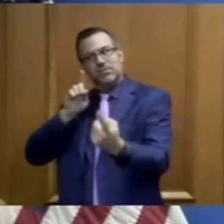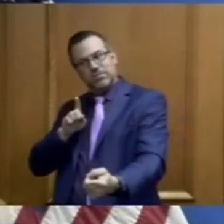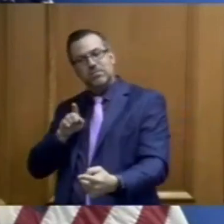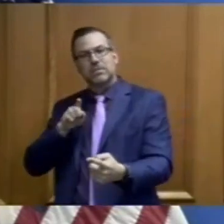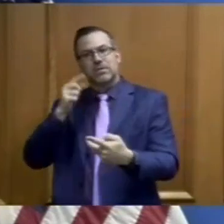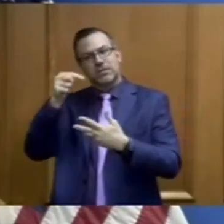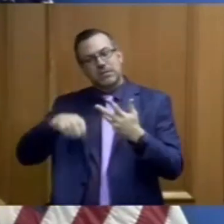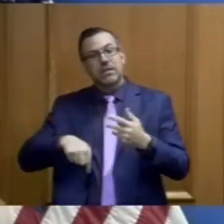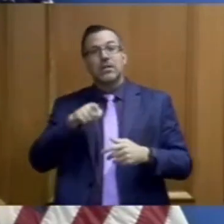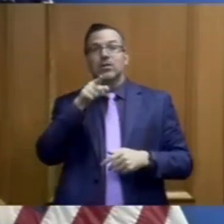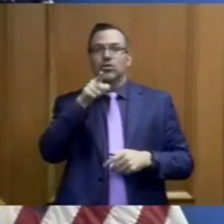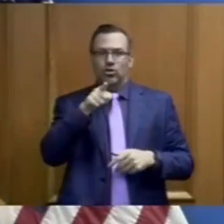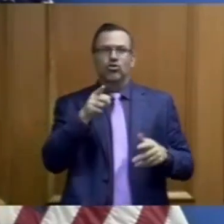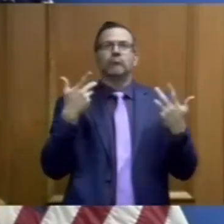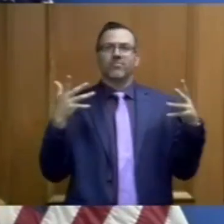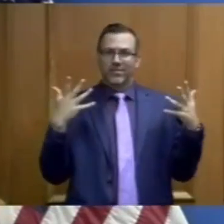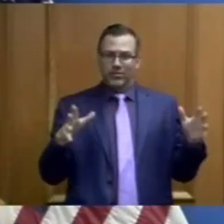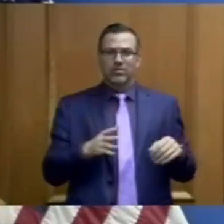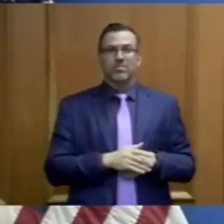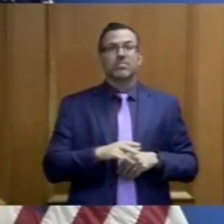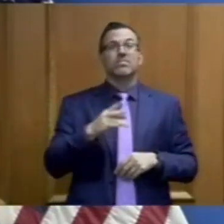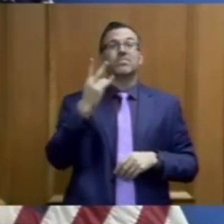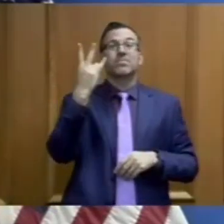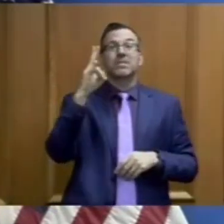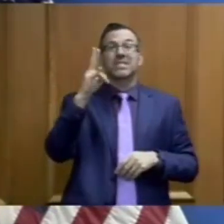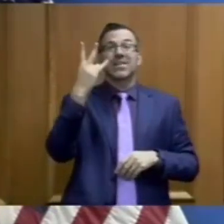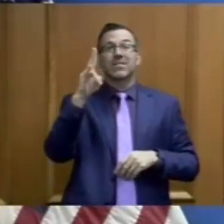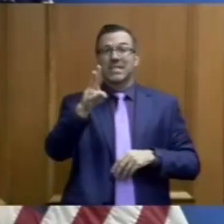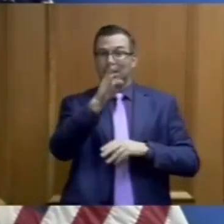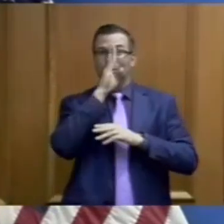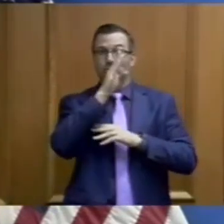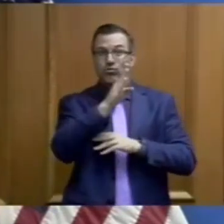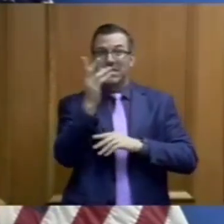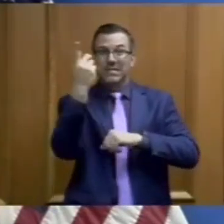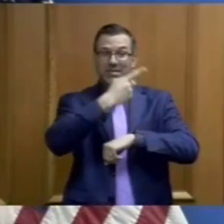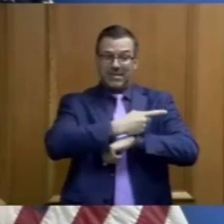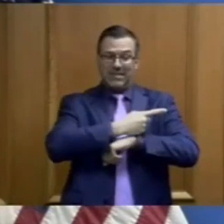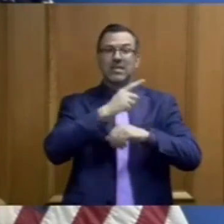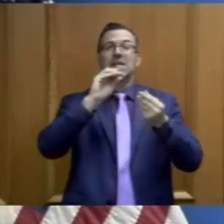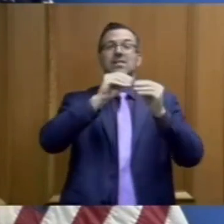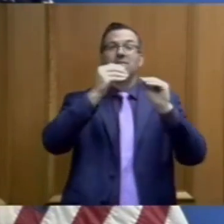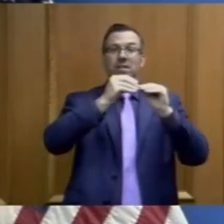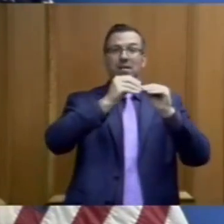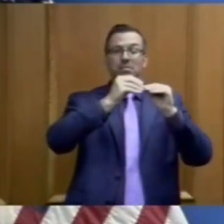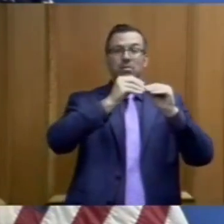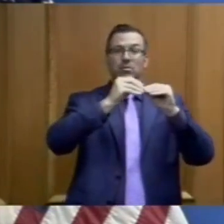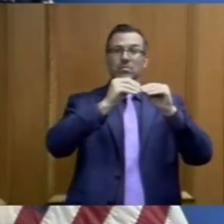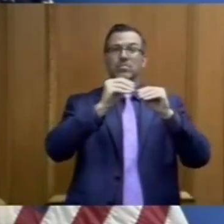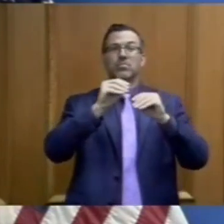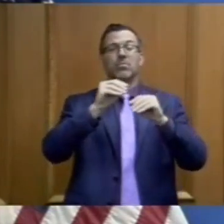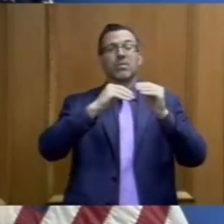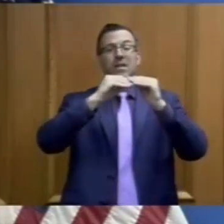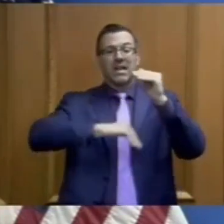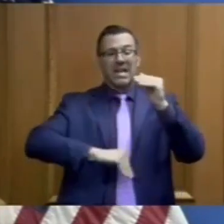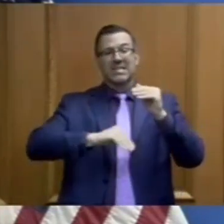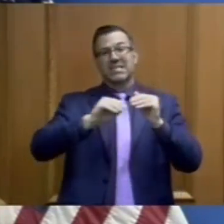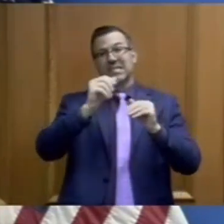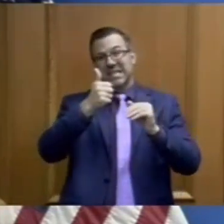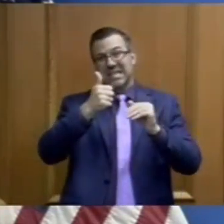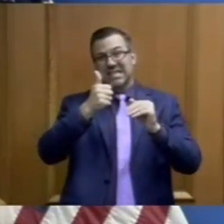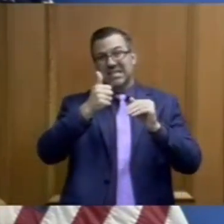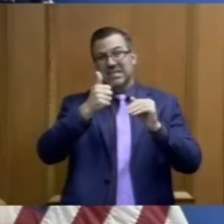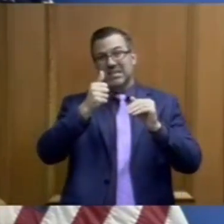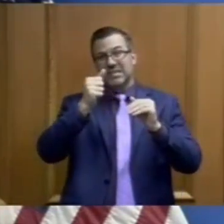it has paid off. For 17 consecutive days in Tennessee we have seen only single digit percentage increases